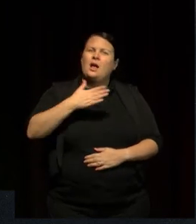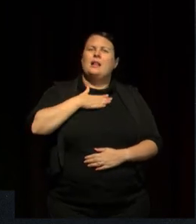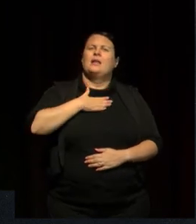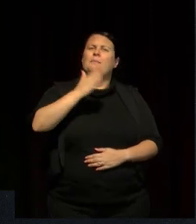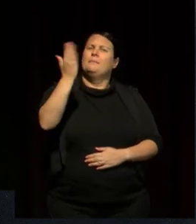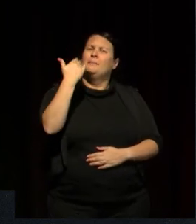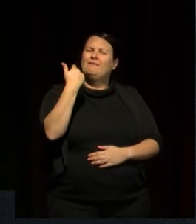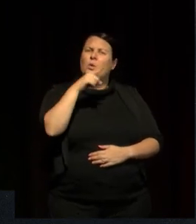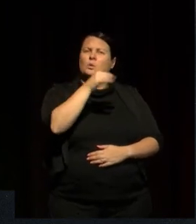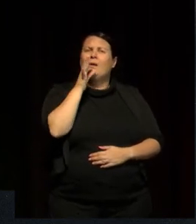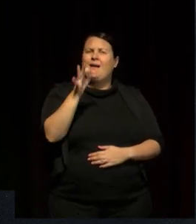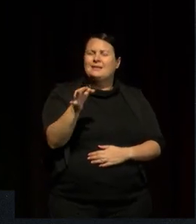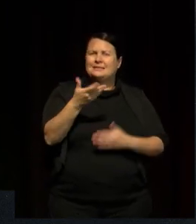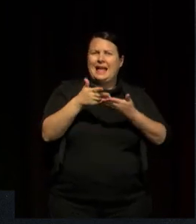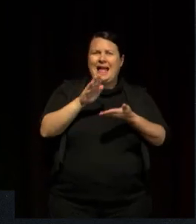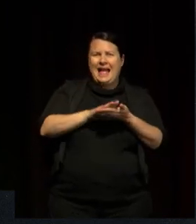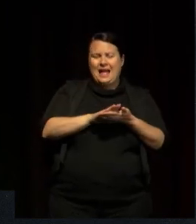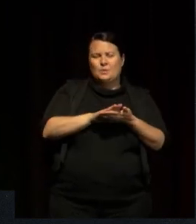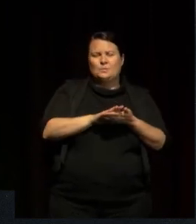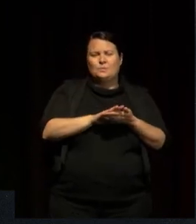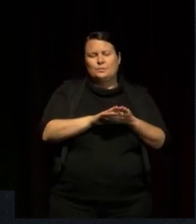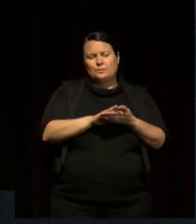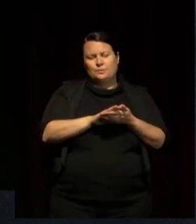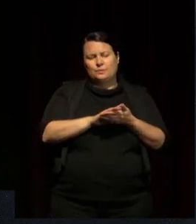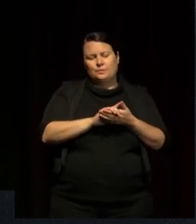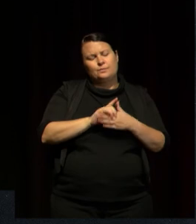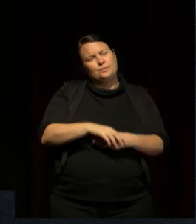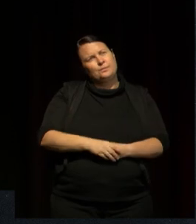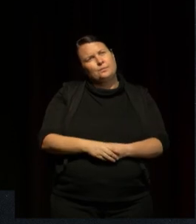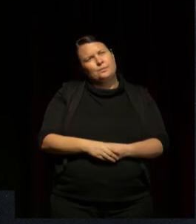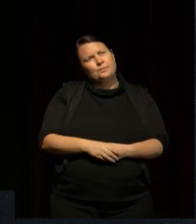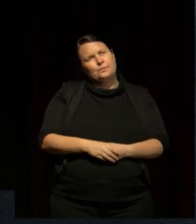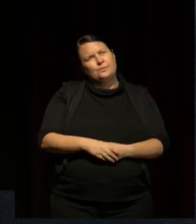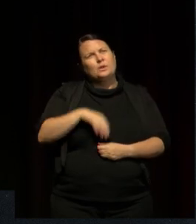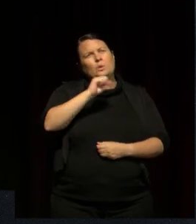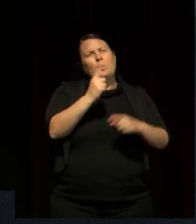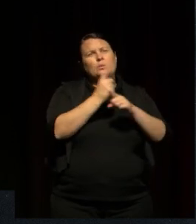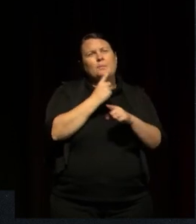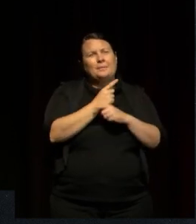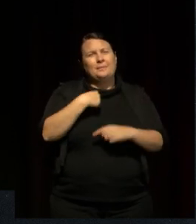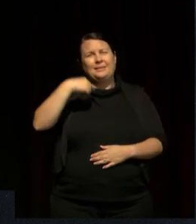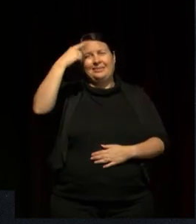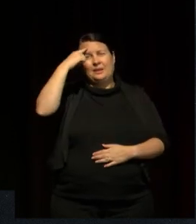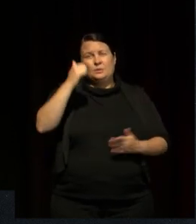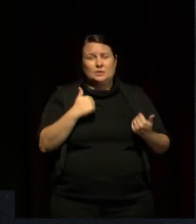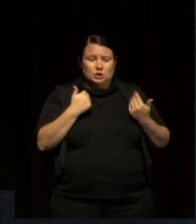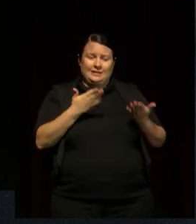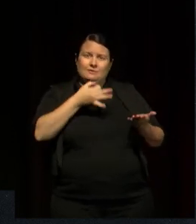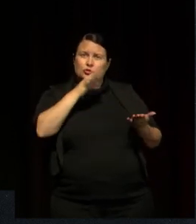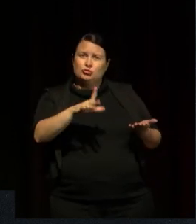how do we, you know, how do we, something, it made me think about trusting children and